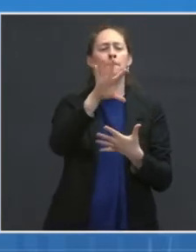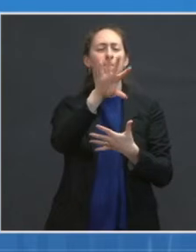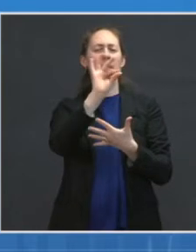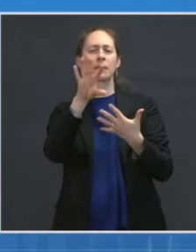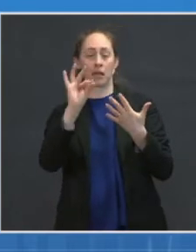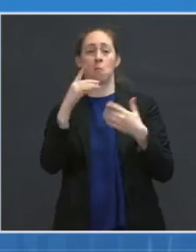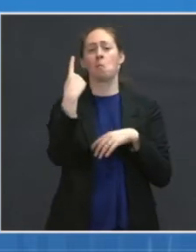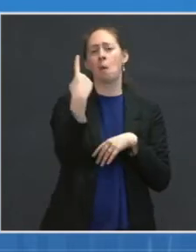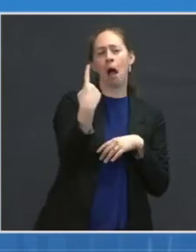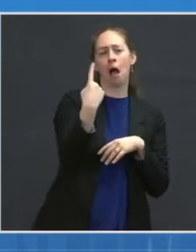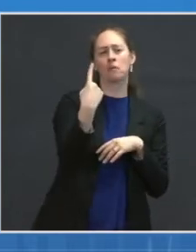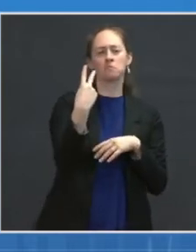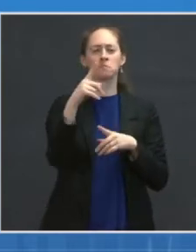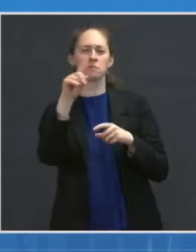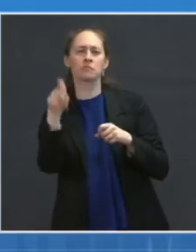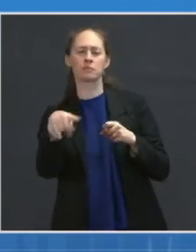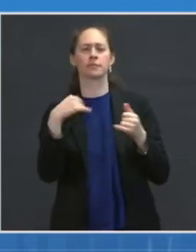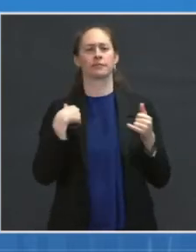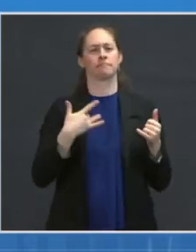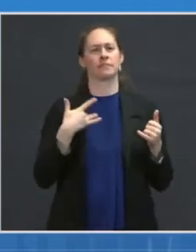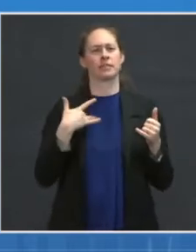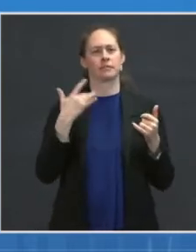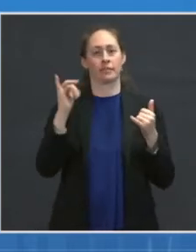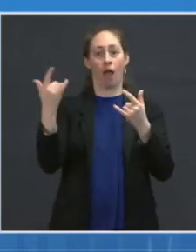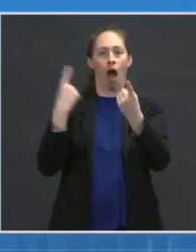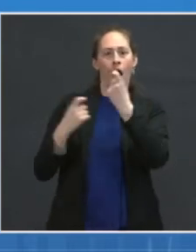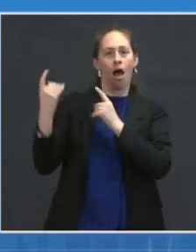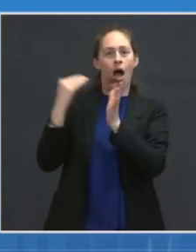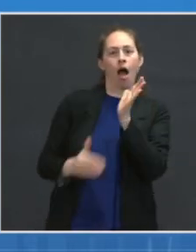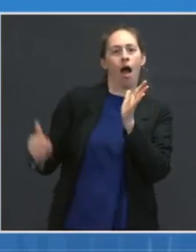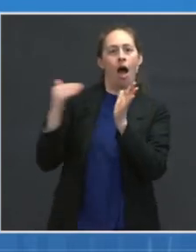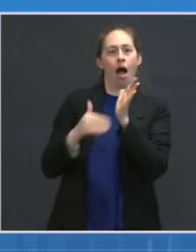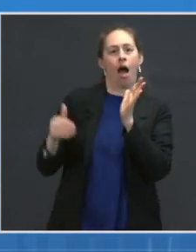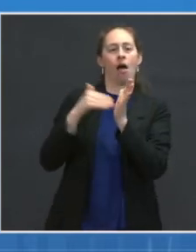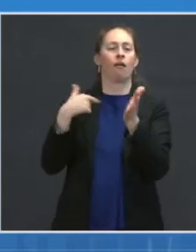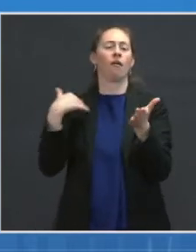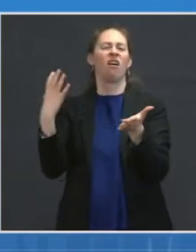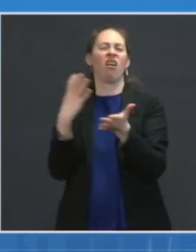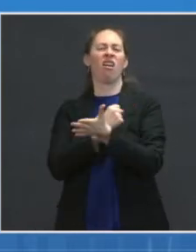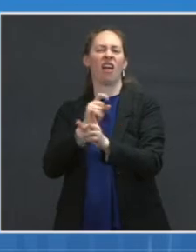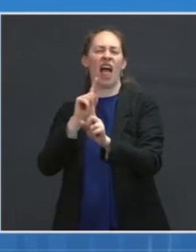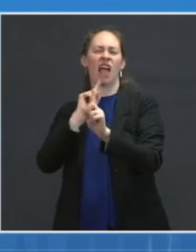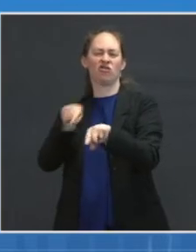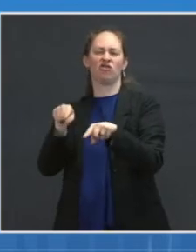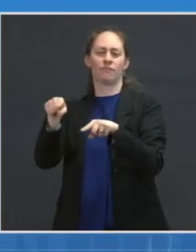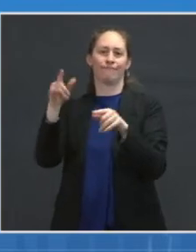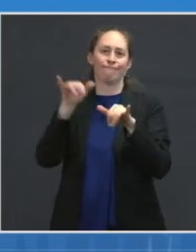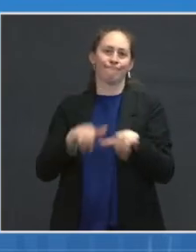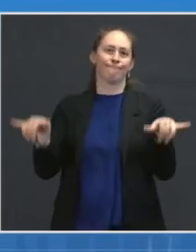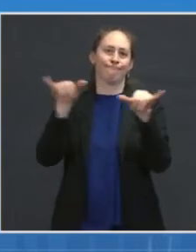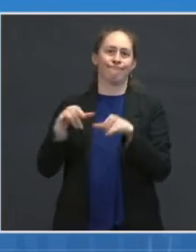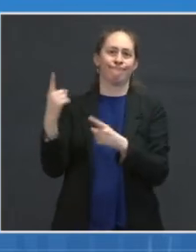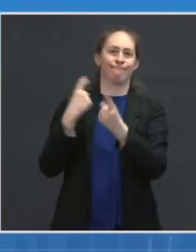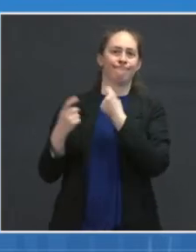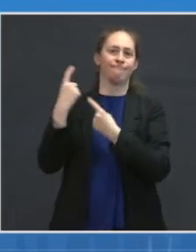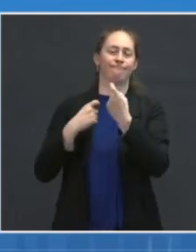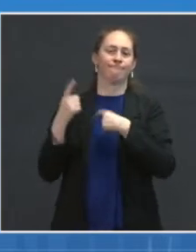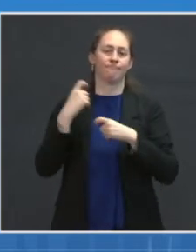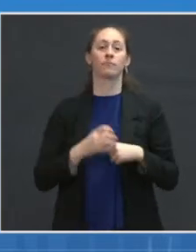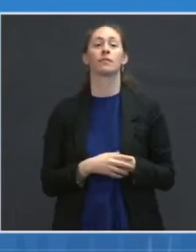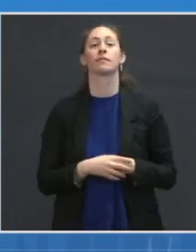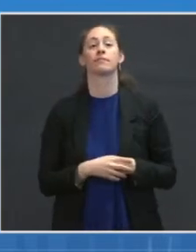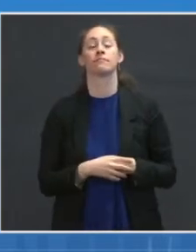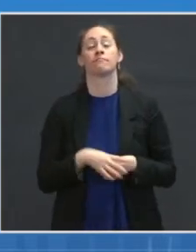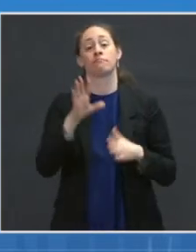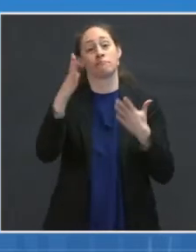asked more frequently to try and preemptively address it and perhaps generate some discussion. With regard to the